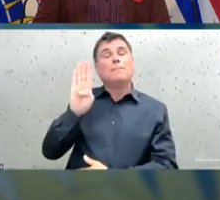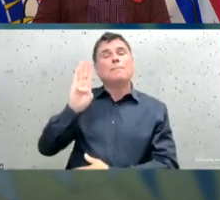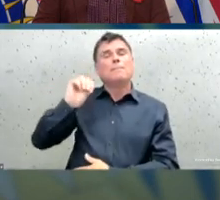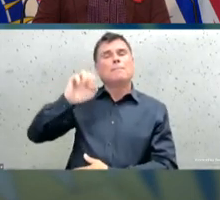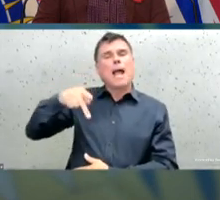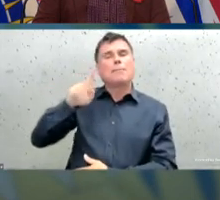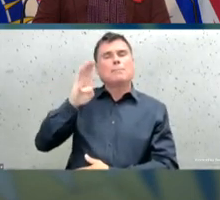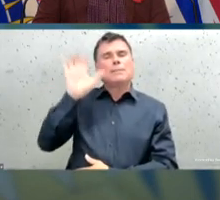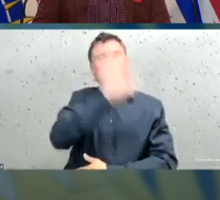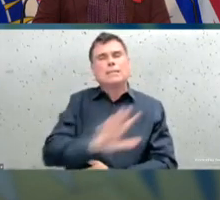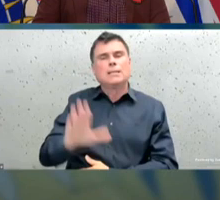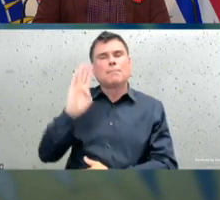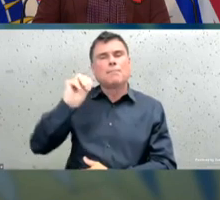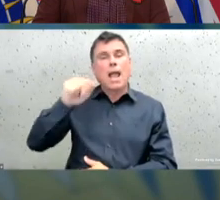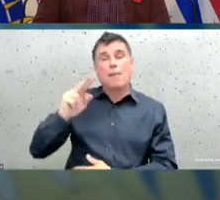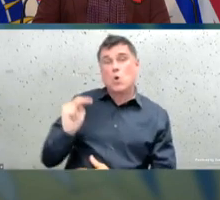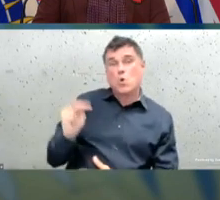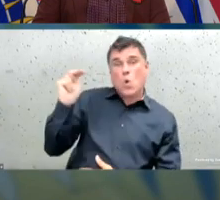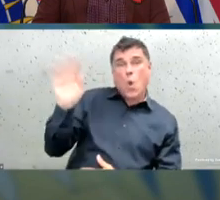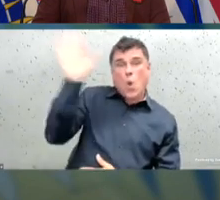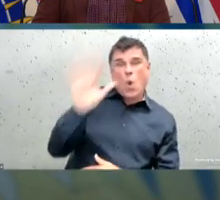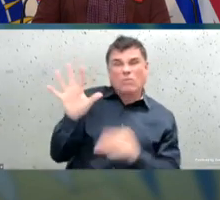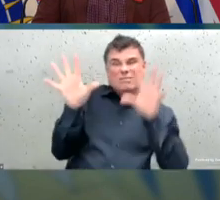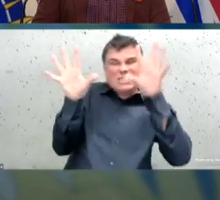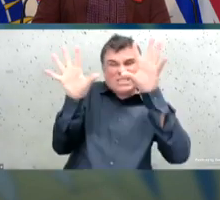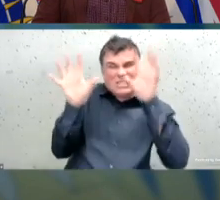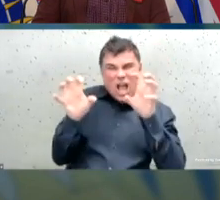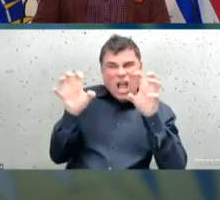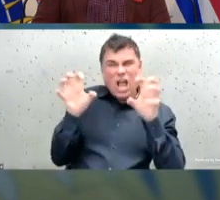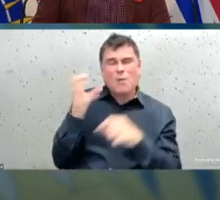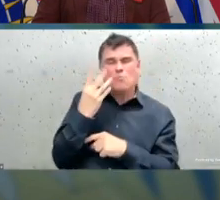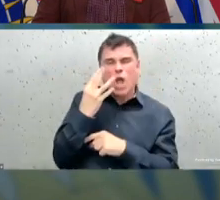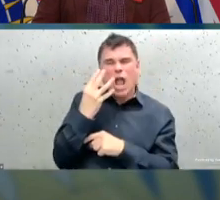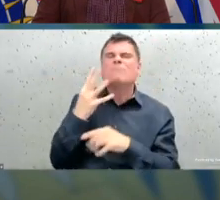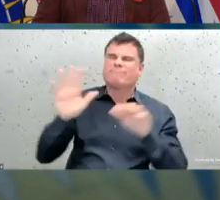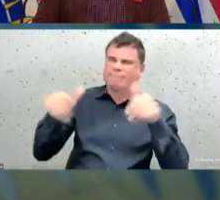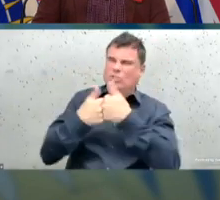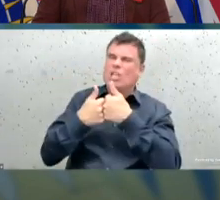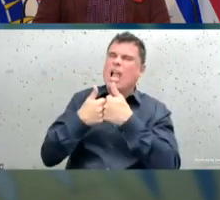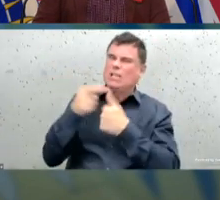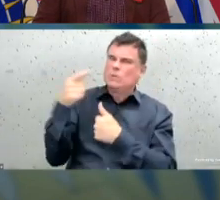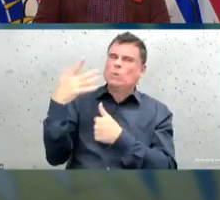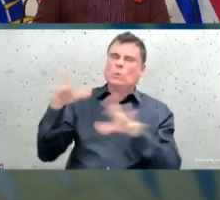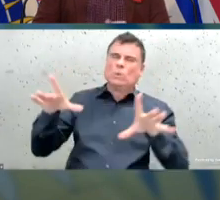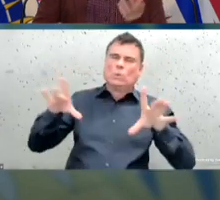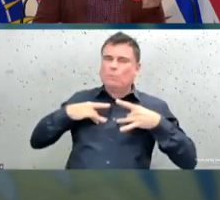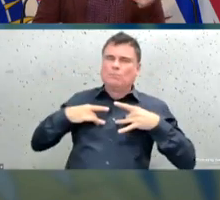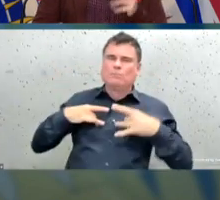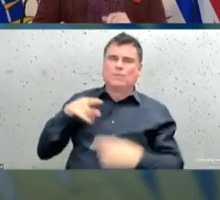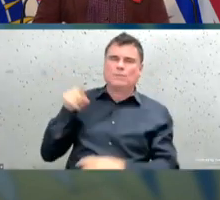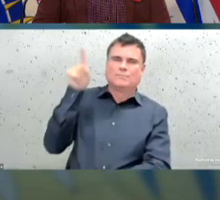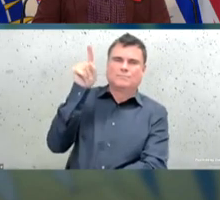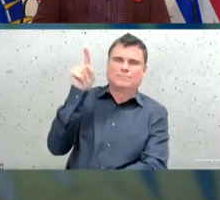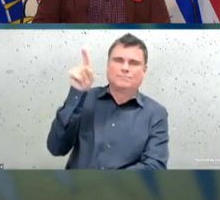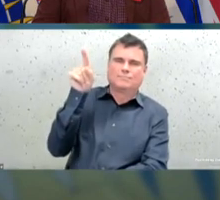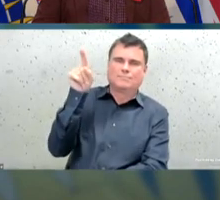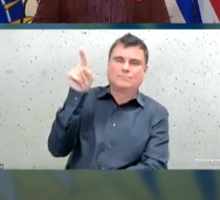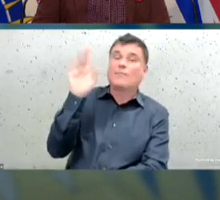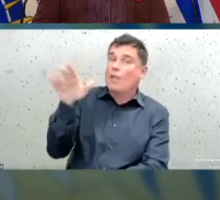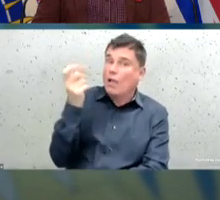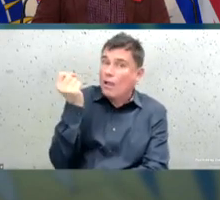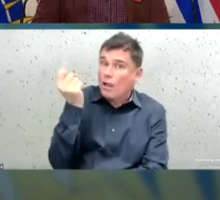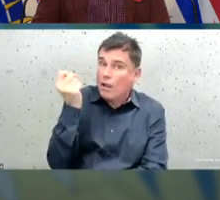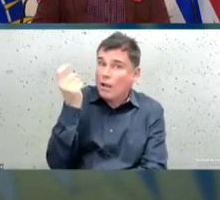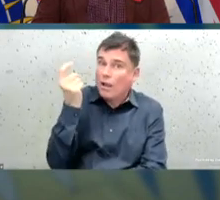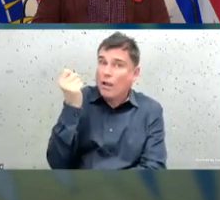surprise to people in many communities in the north. On a positive note, we are seeing cases come down quite dramatically in interior health,